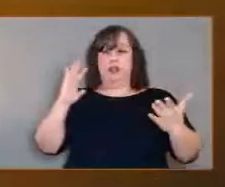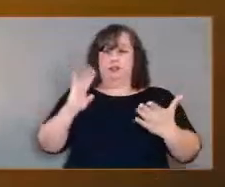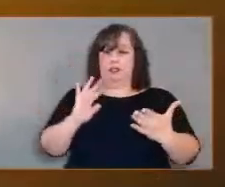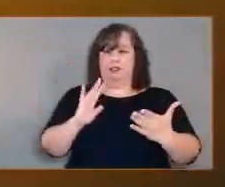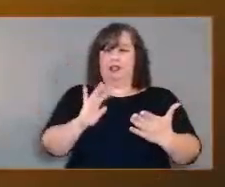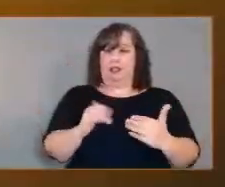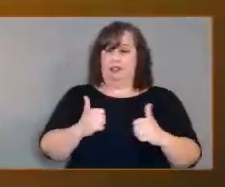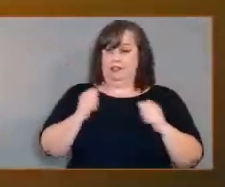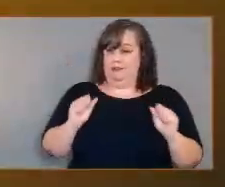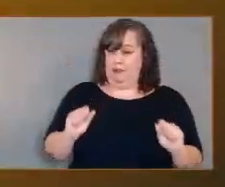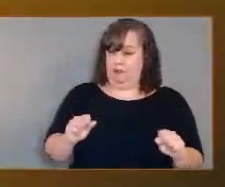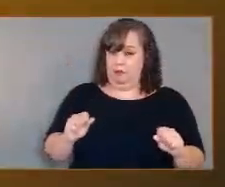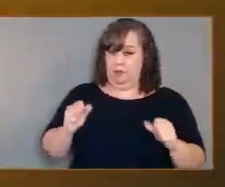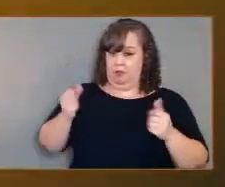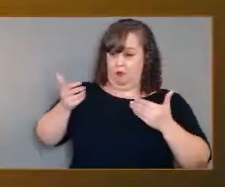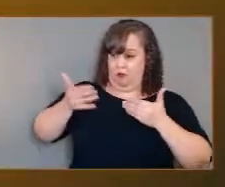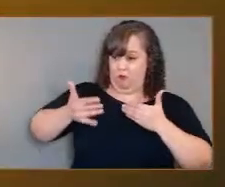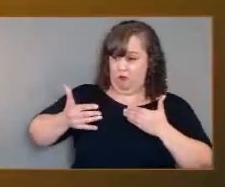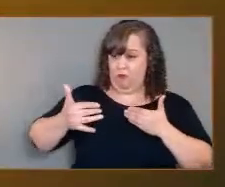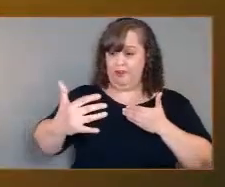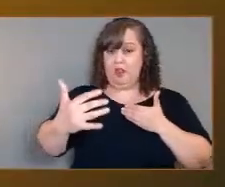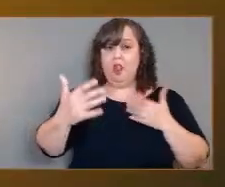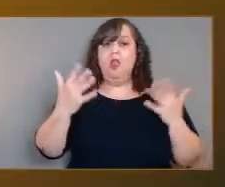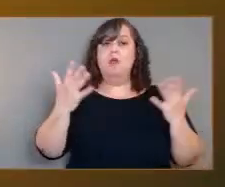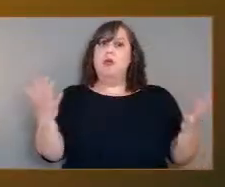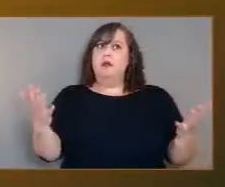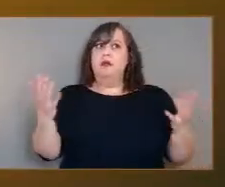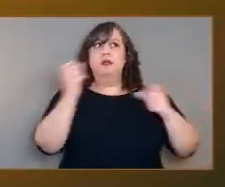Imagine we could study one of these planets up close.